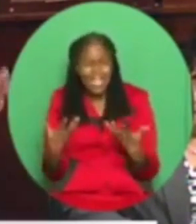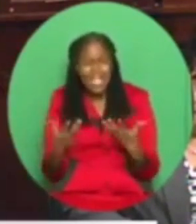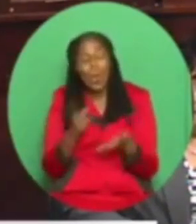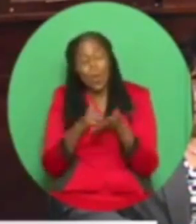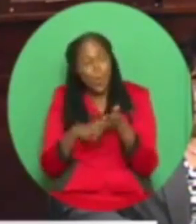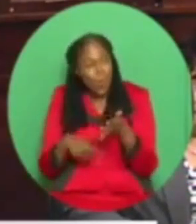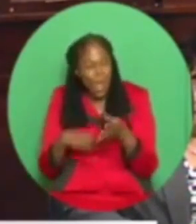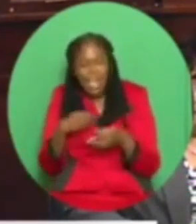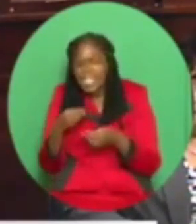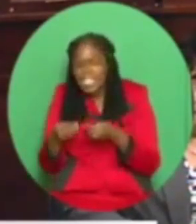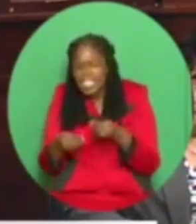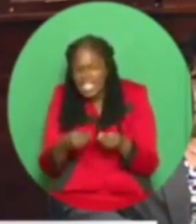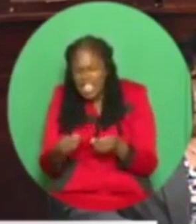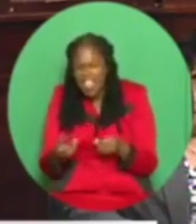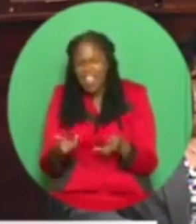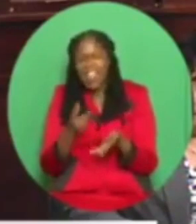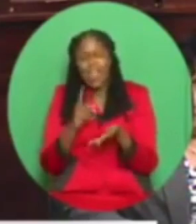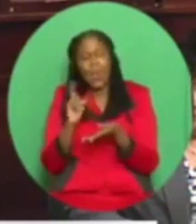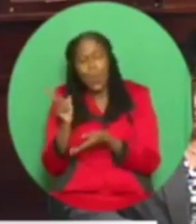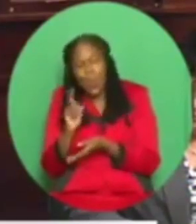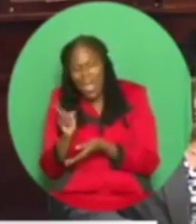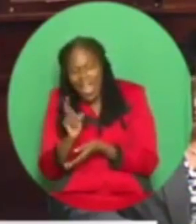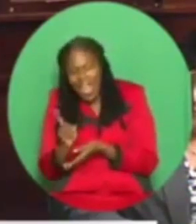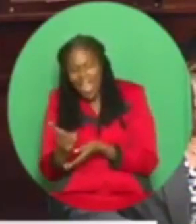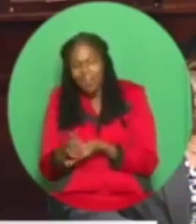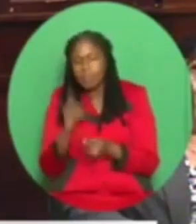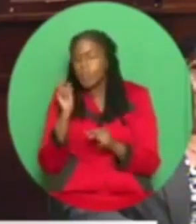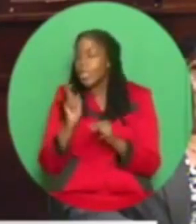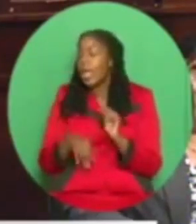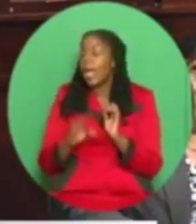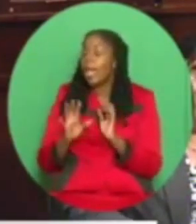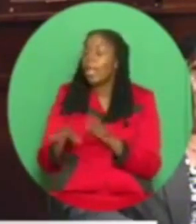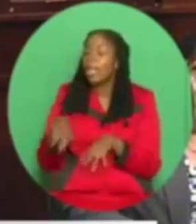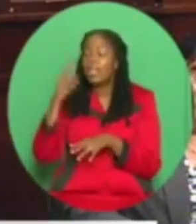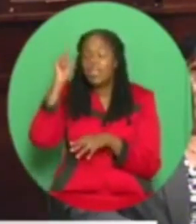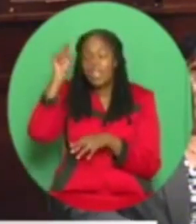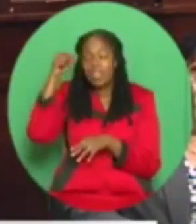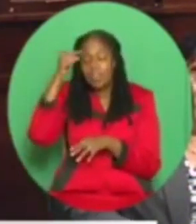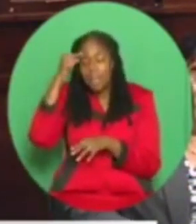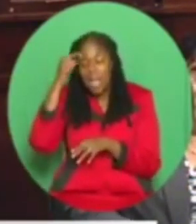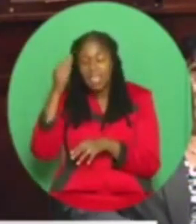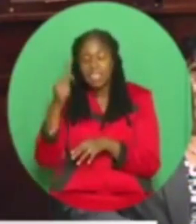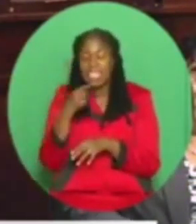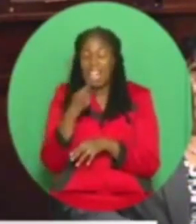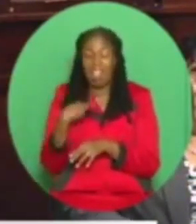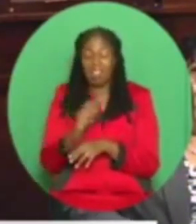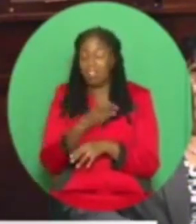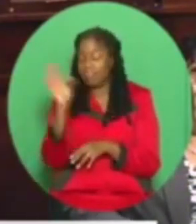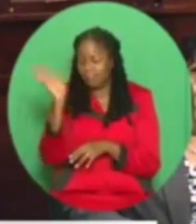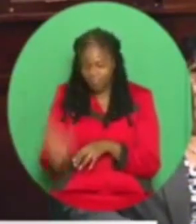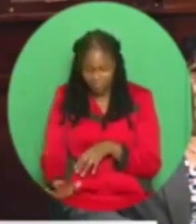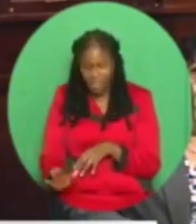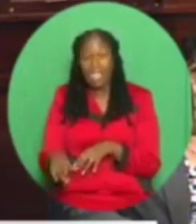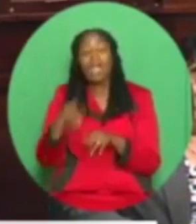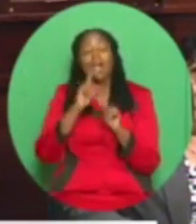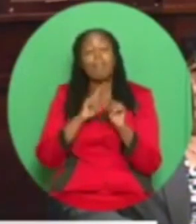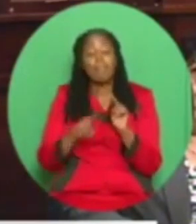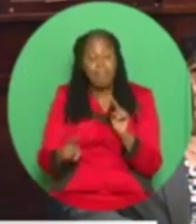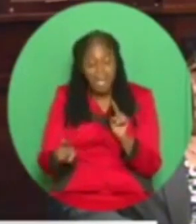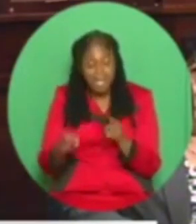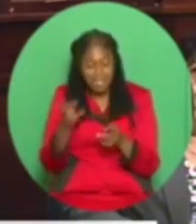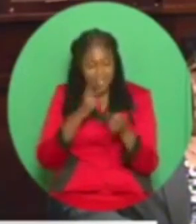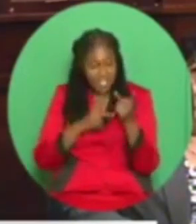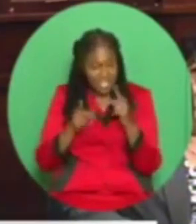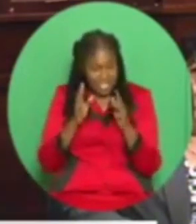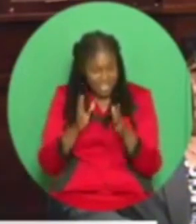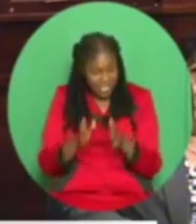way, because as I said, we can't leave it for the government, that this gentleman has been a visitor, regular or otherwise, to a contractor in